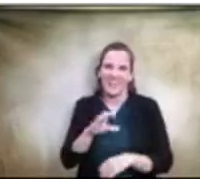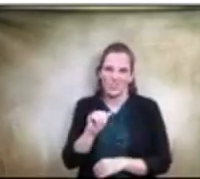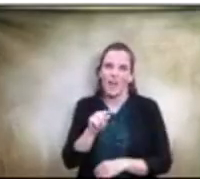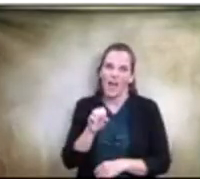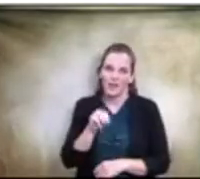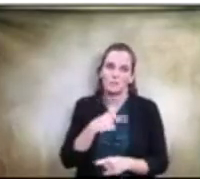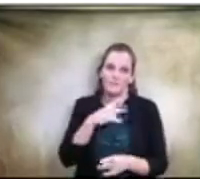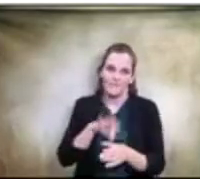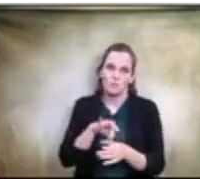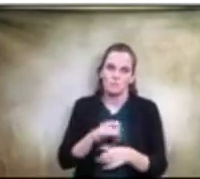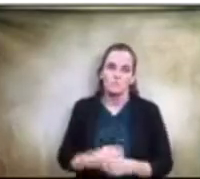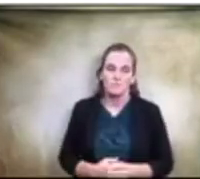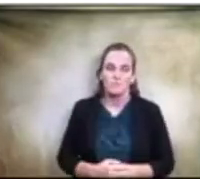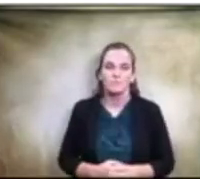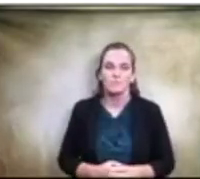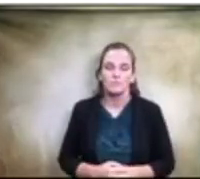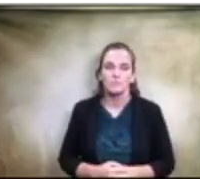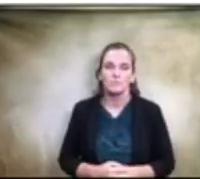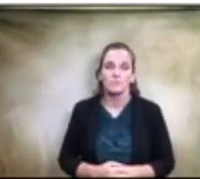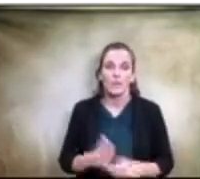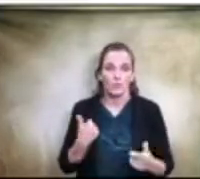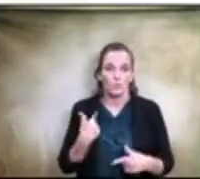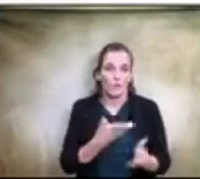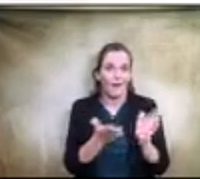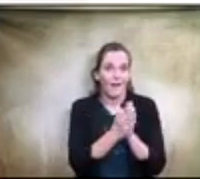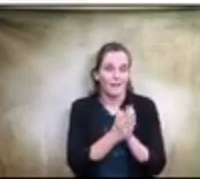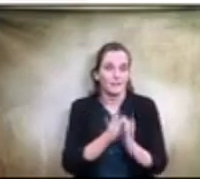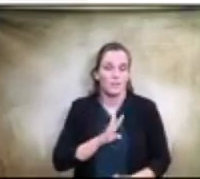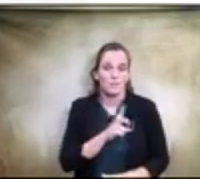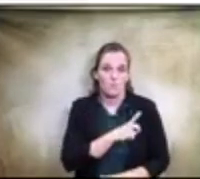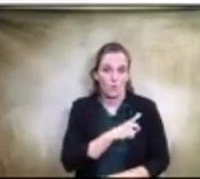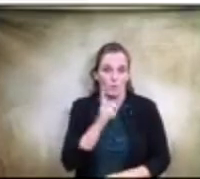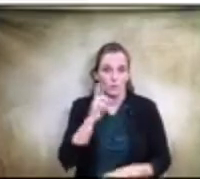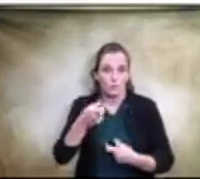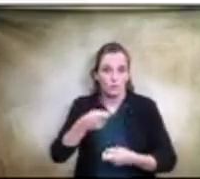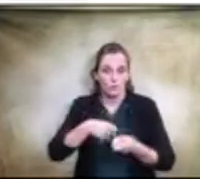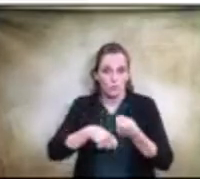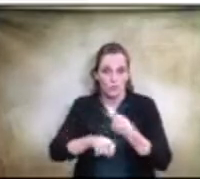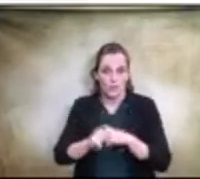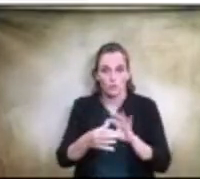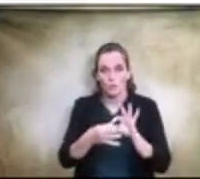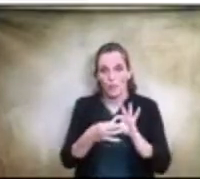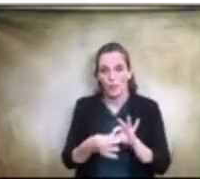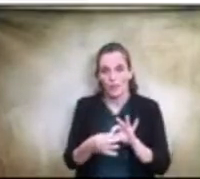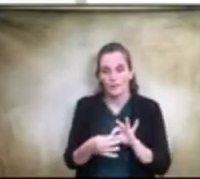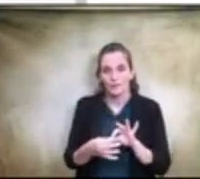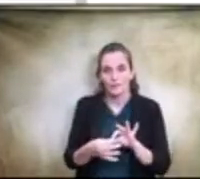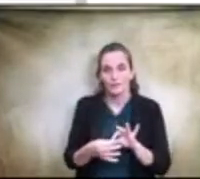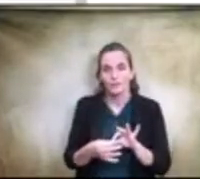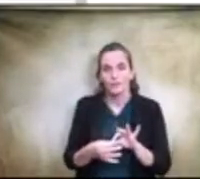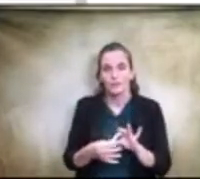ask the board for a change with regard to the way it's stated on the bond.